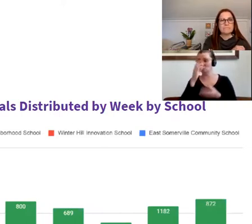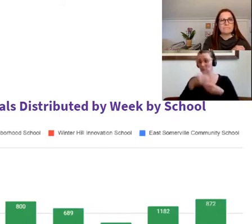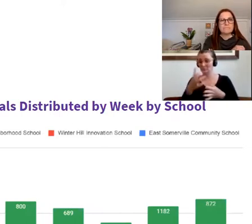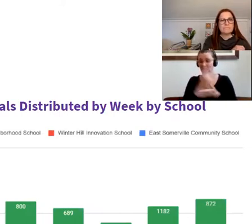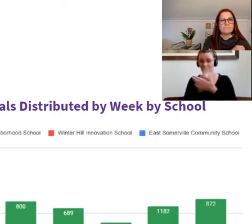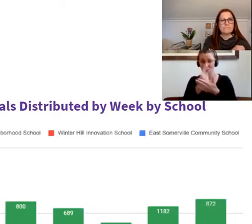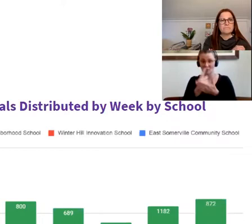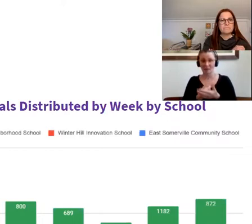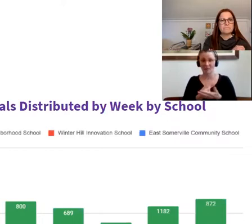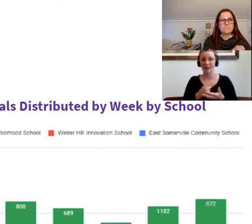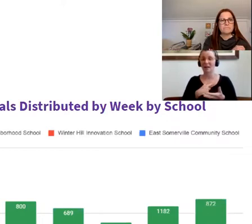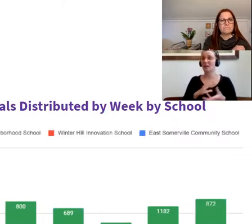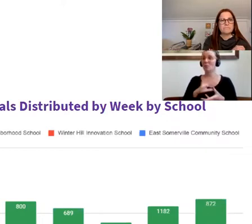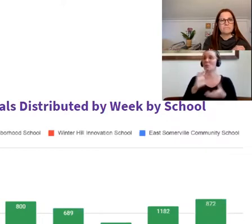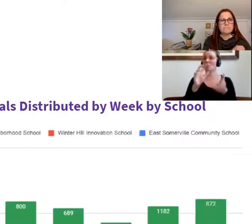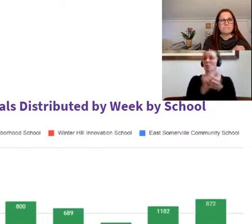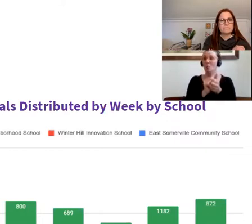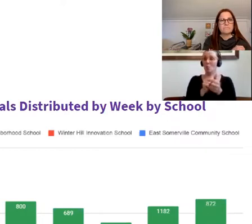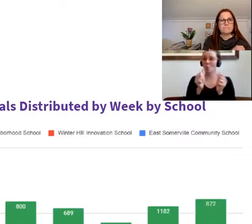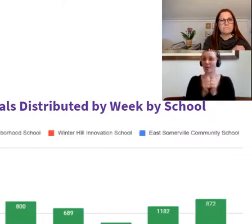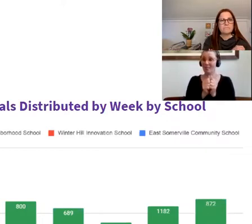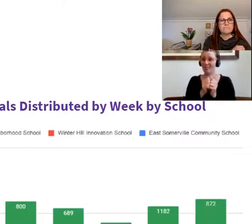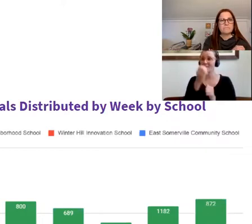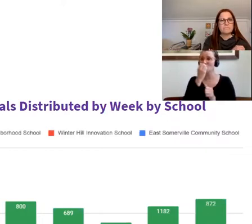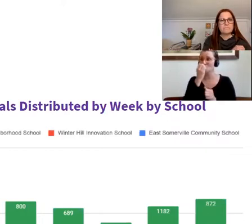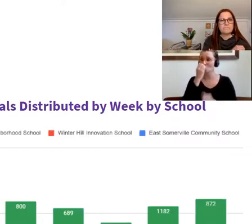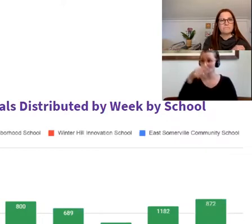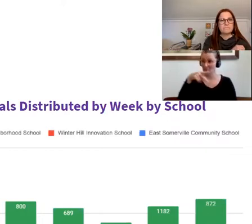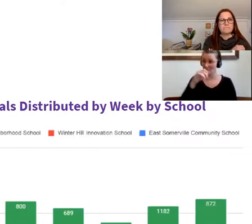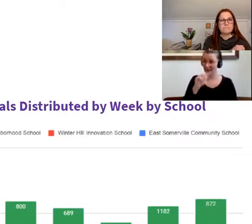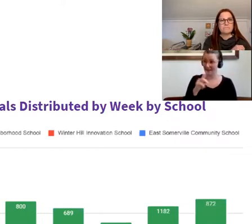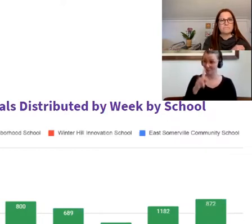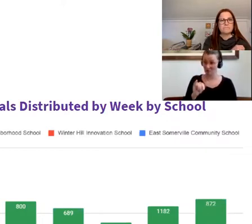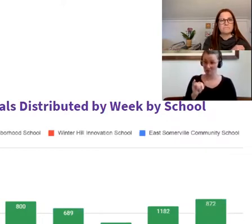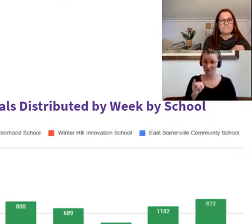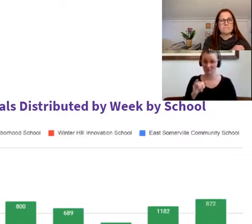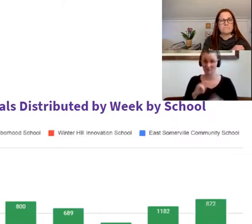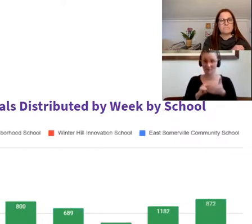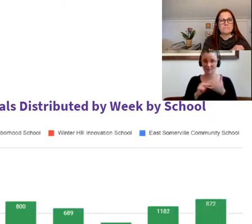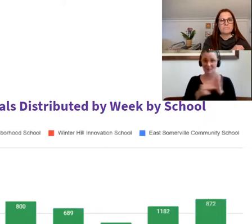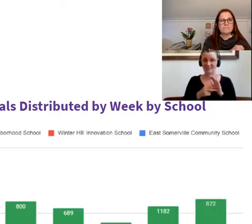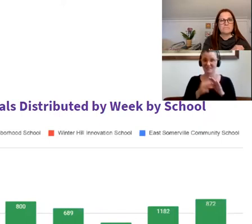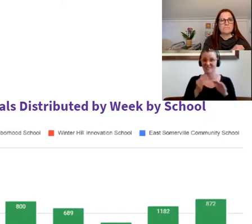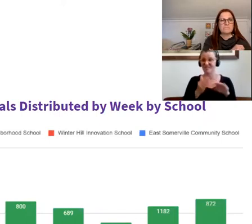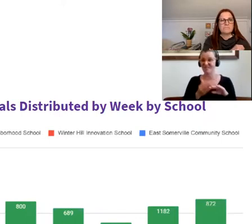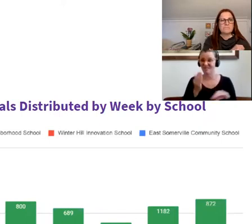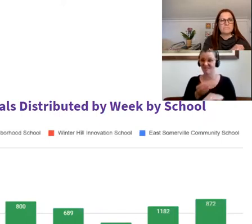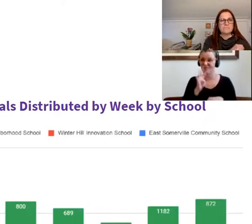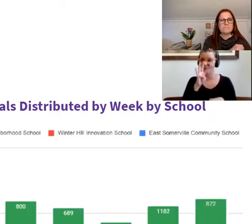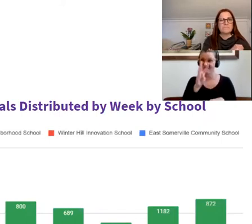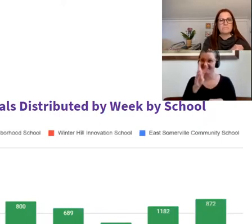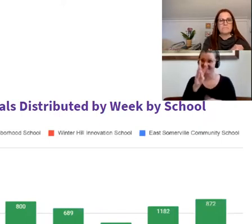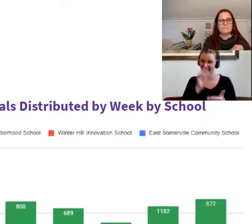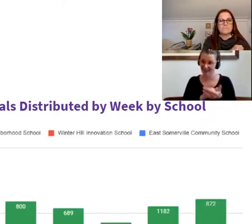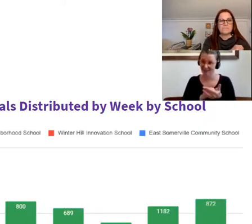with our food pantries, we're talking more than 46,000 pounds of groceries and food have been distributed.